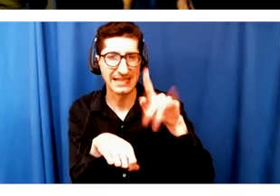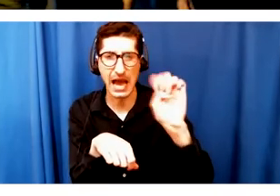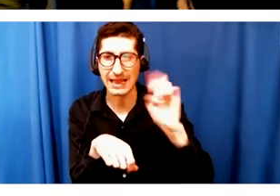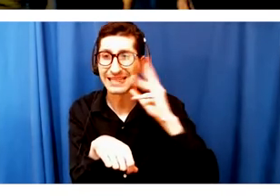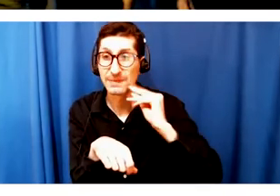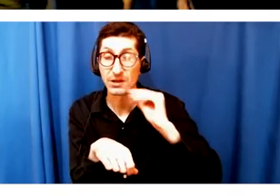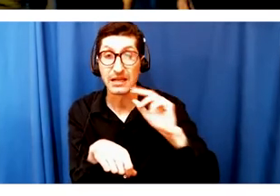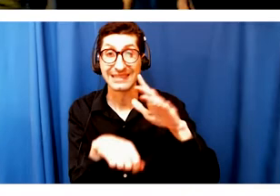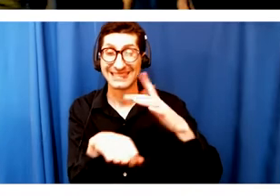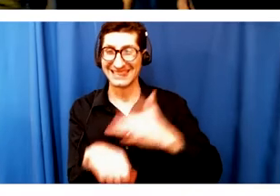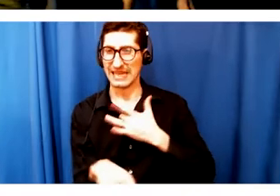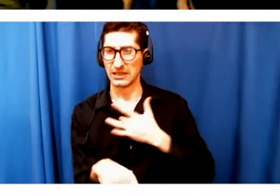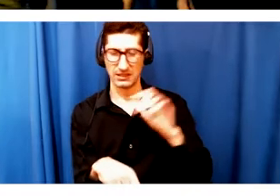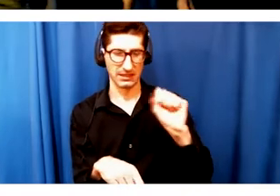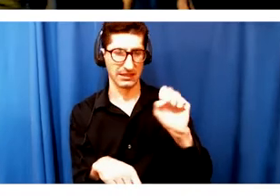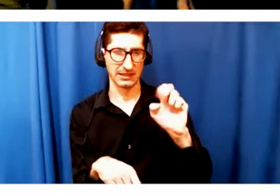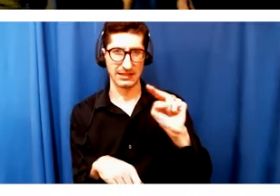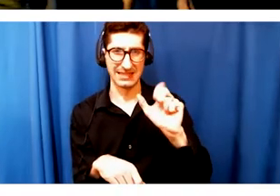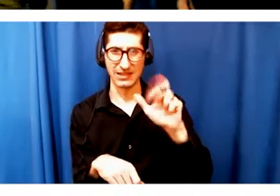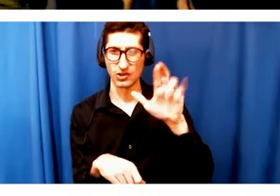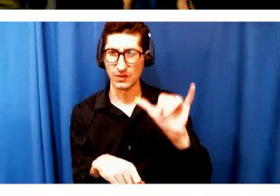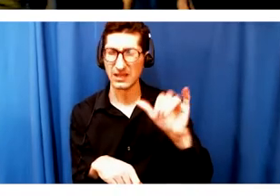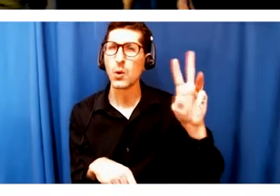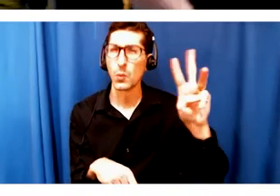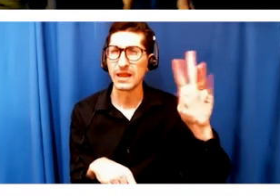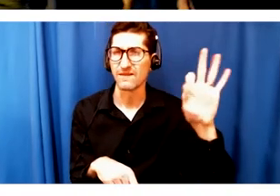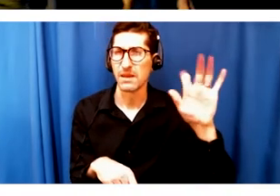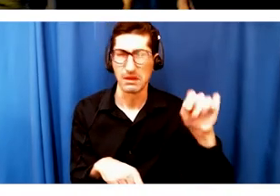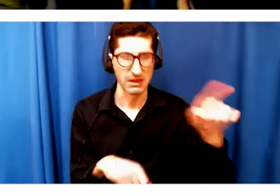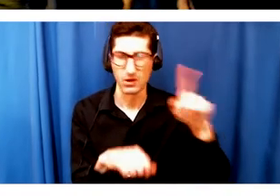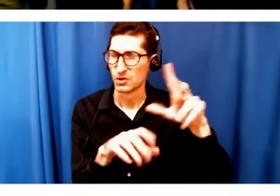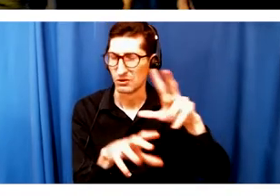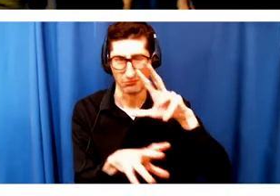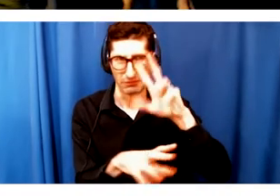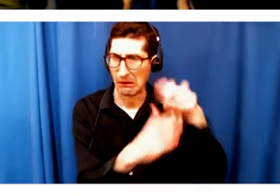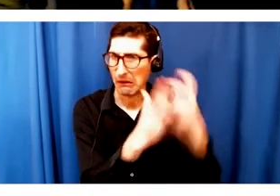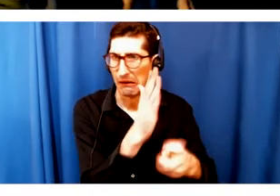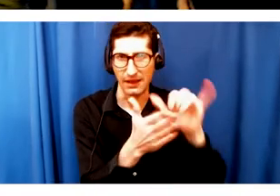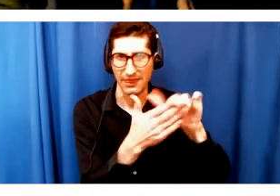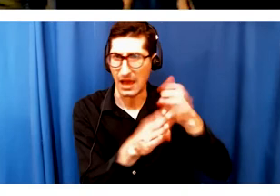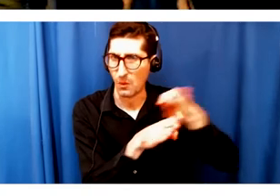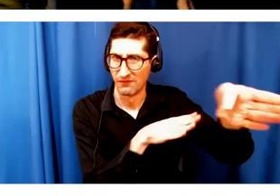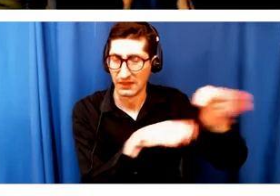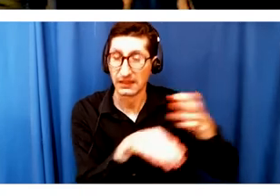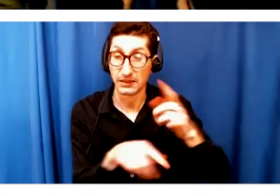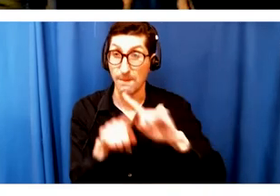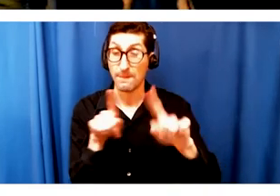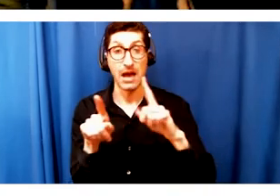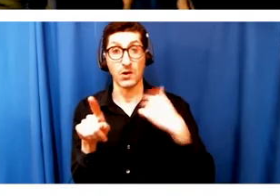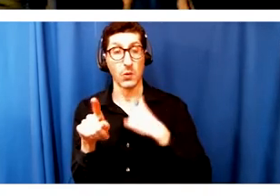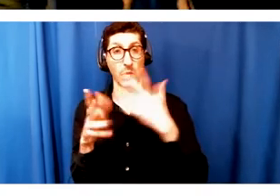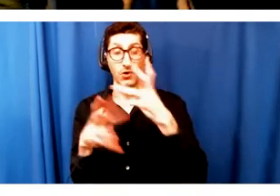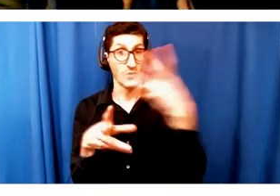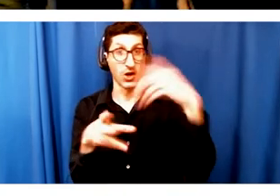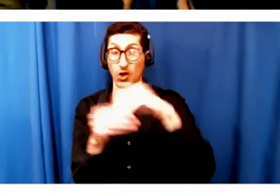but just really trying to keep the circle wide. And the other thing is